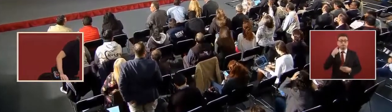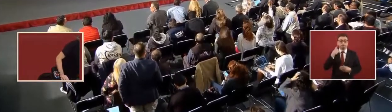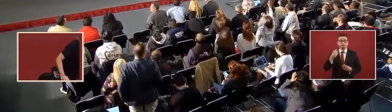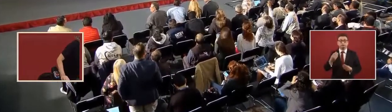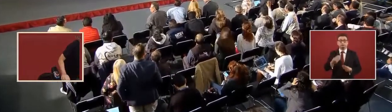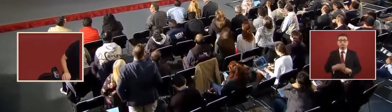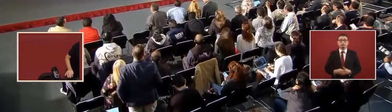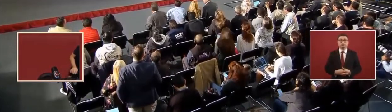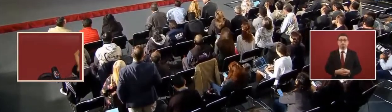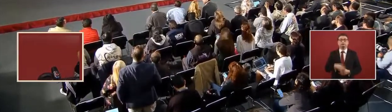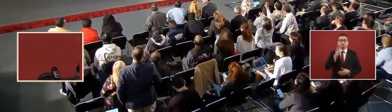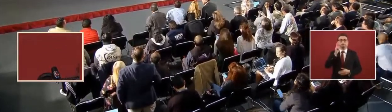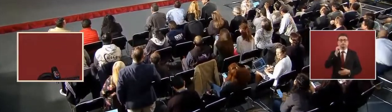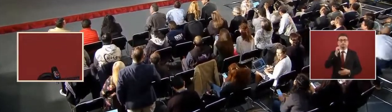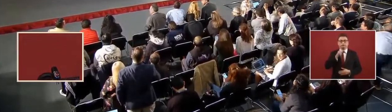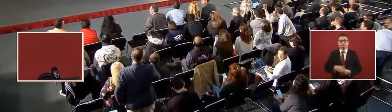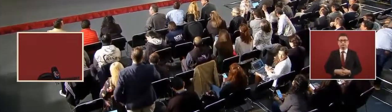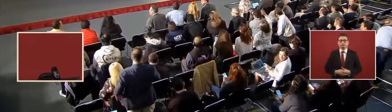whatever it is tomorrow